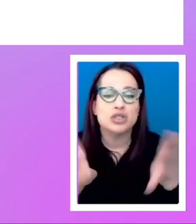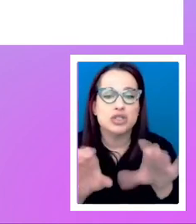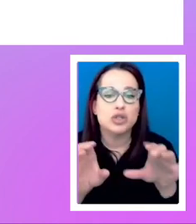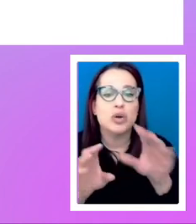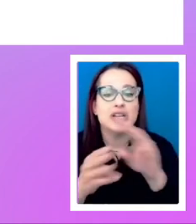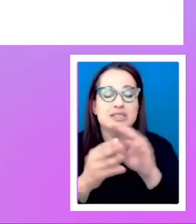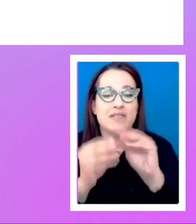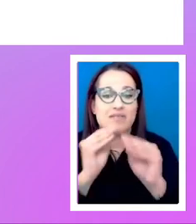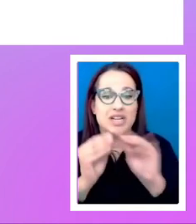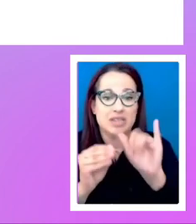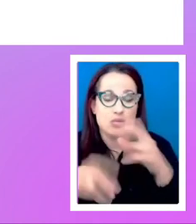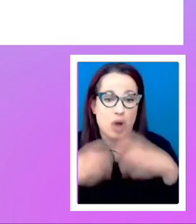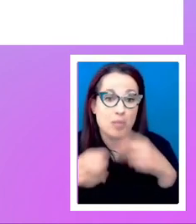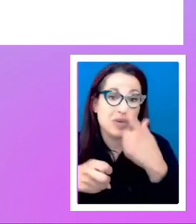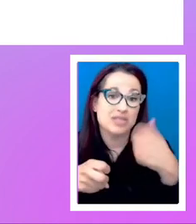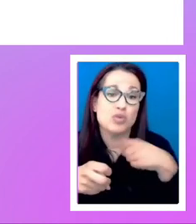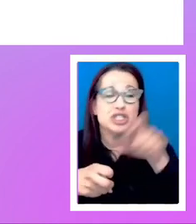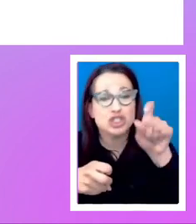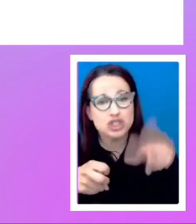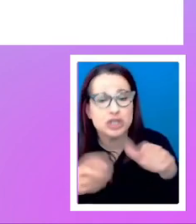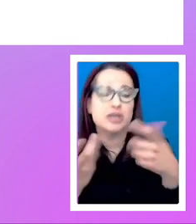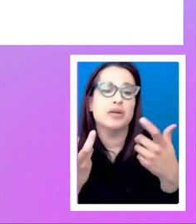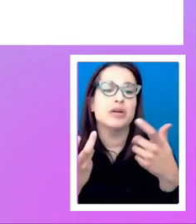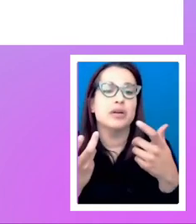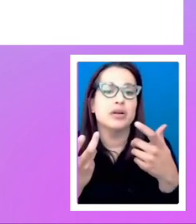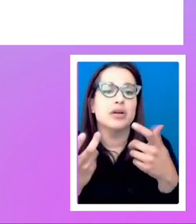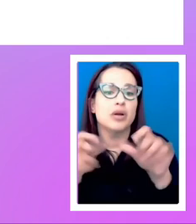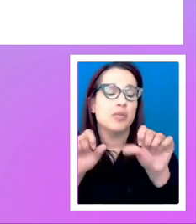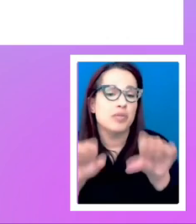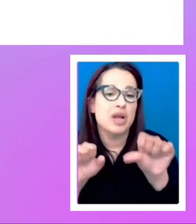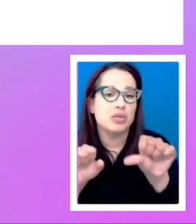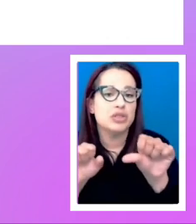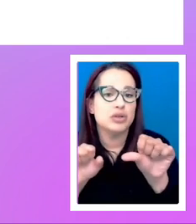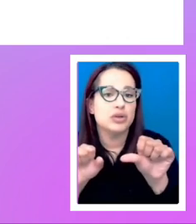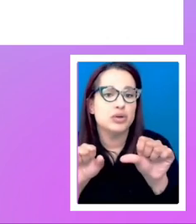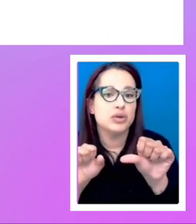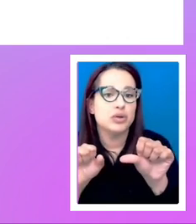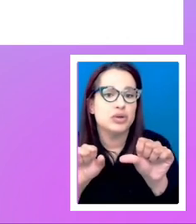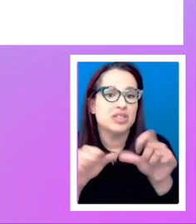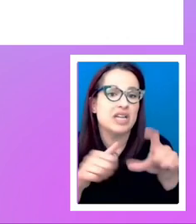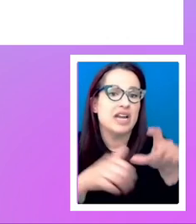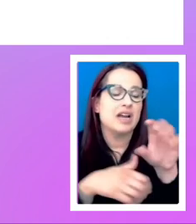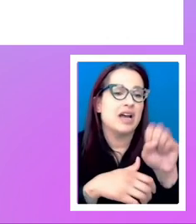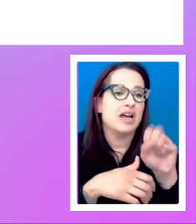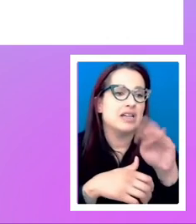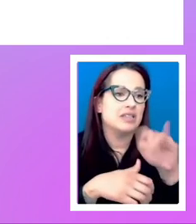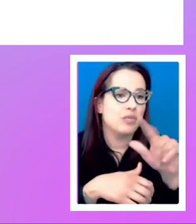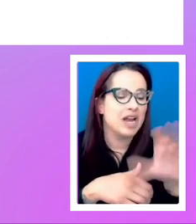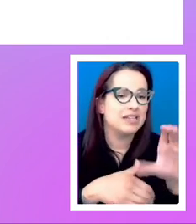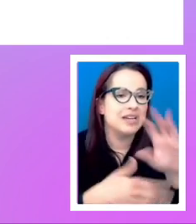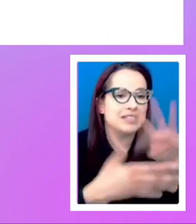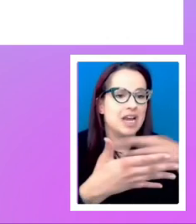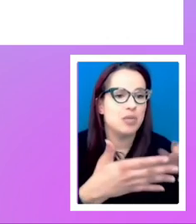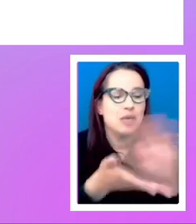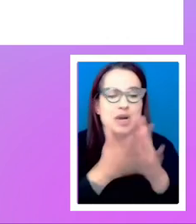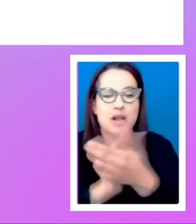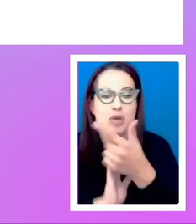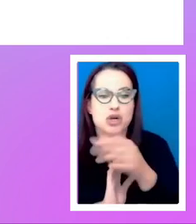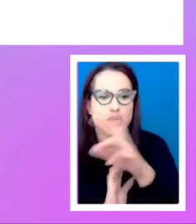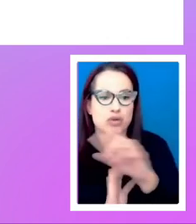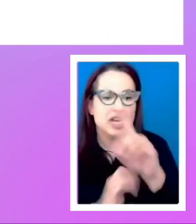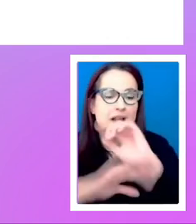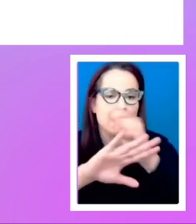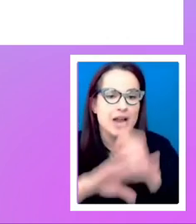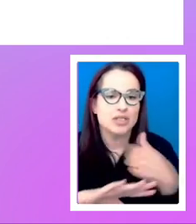we should be able to turn it. We should be able to turn a, a table, semantic table into a grid layout so we can do things in mobile